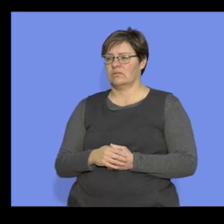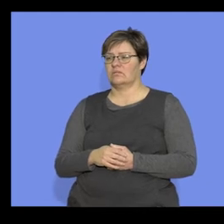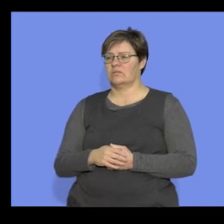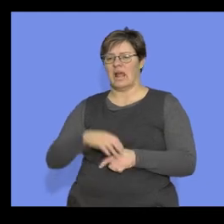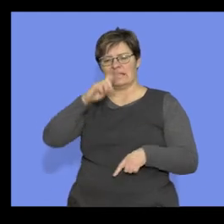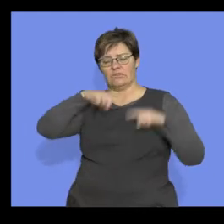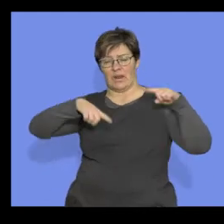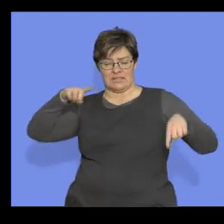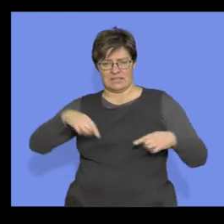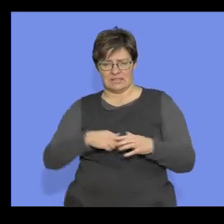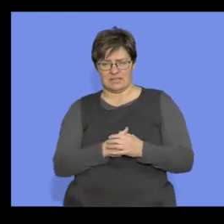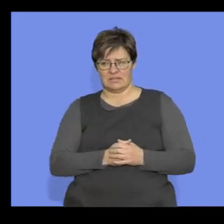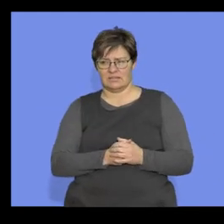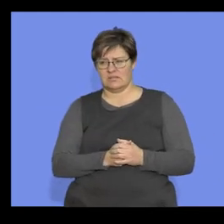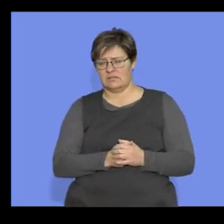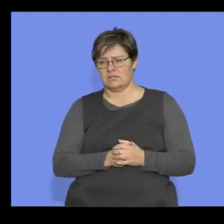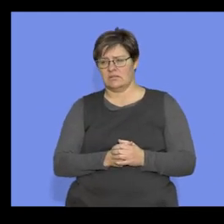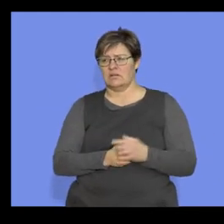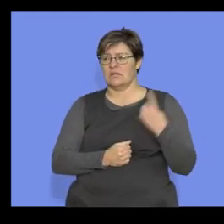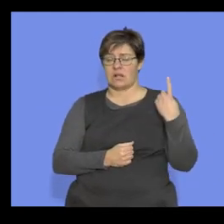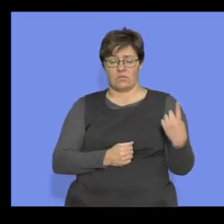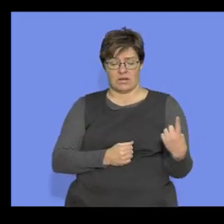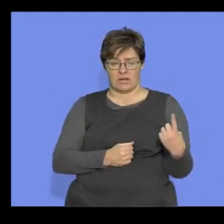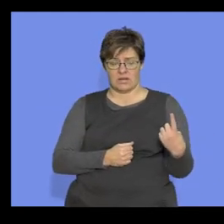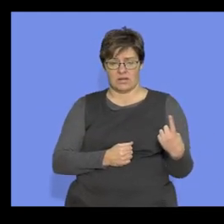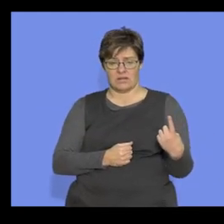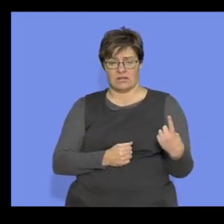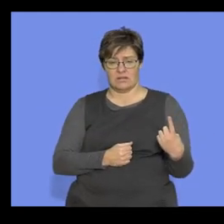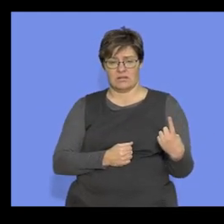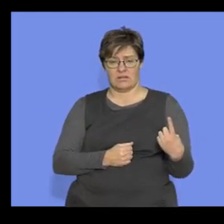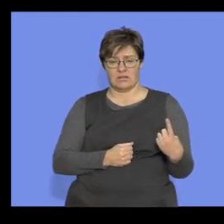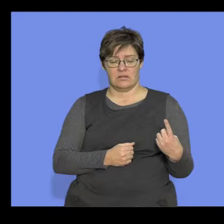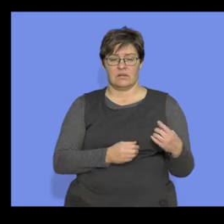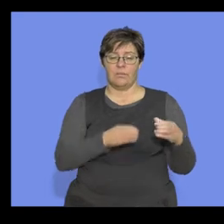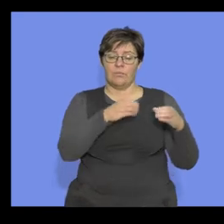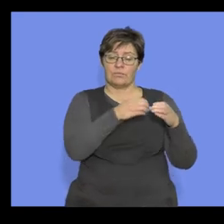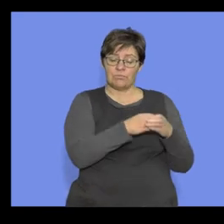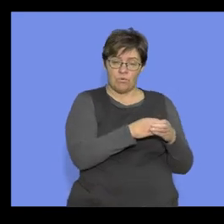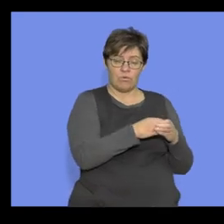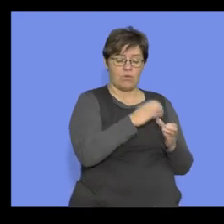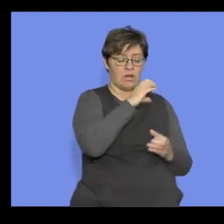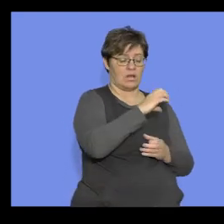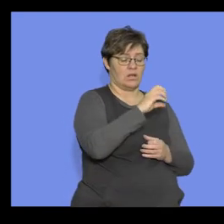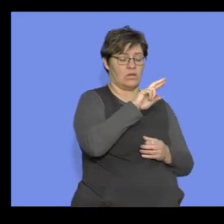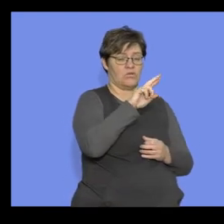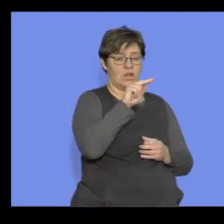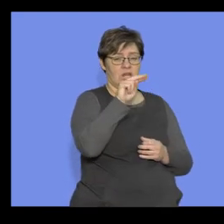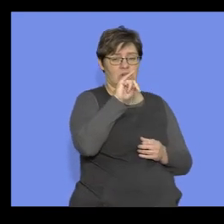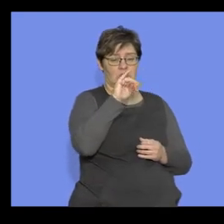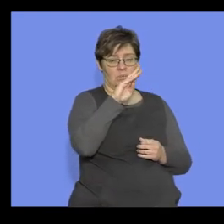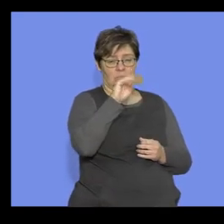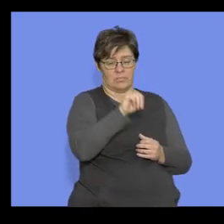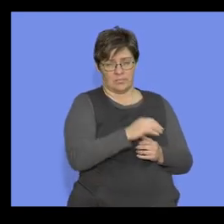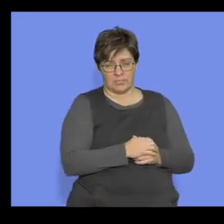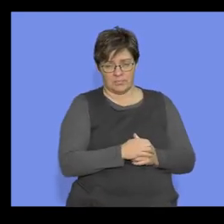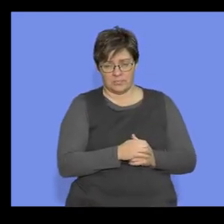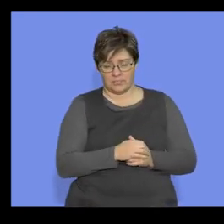they want to know the trend. Okay, so skull one has a small